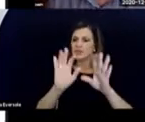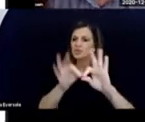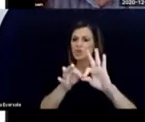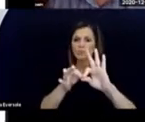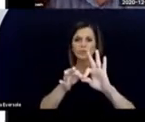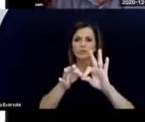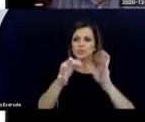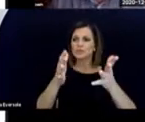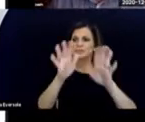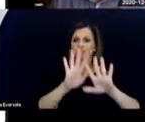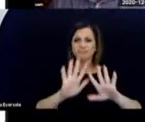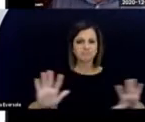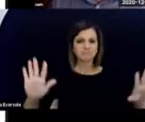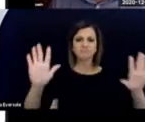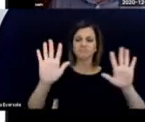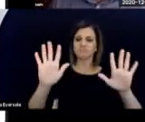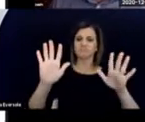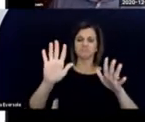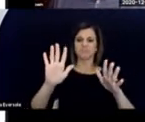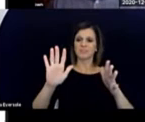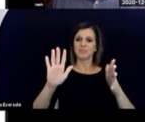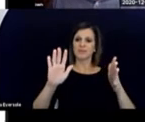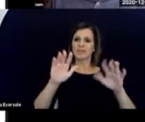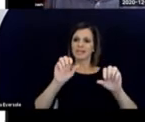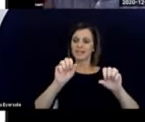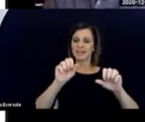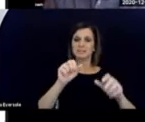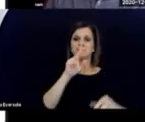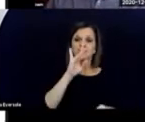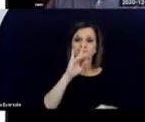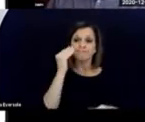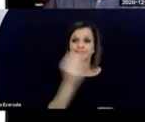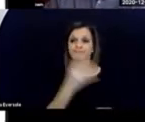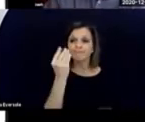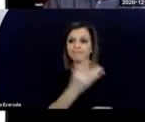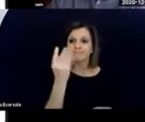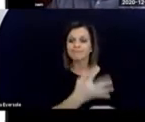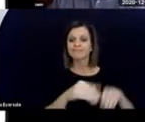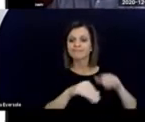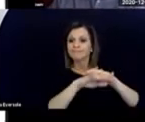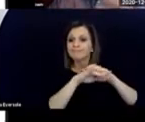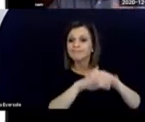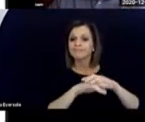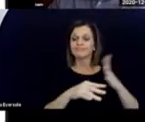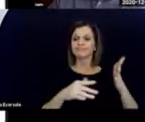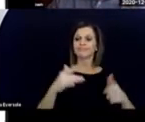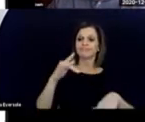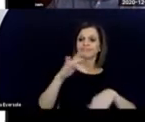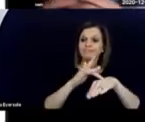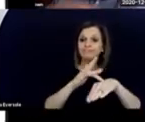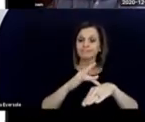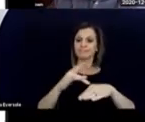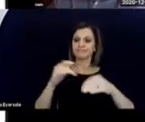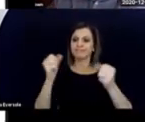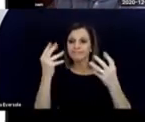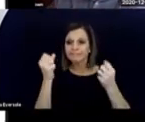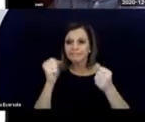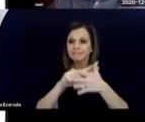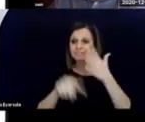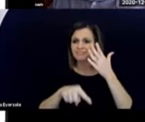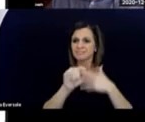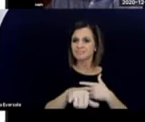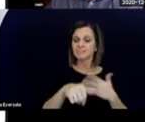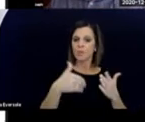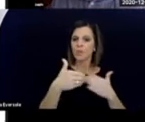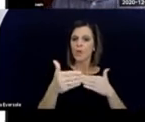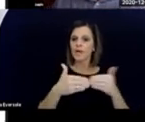It means interpreters in every sense who can introduce the world to them in a way that's accessible to